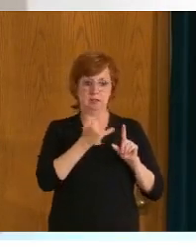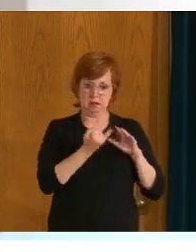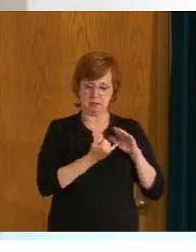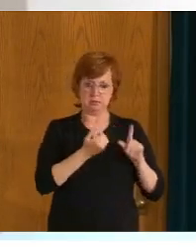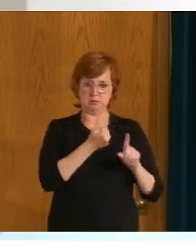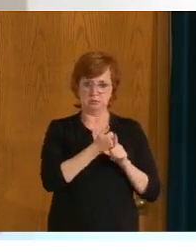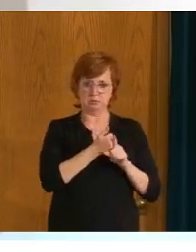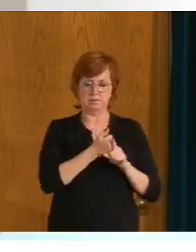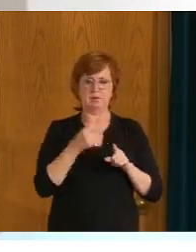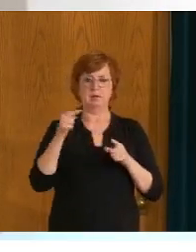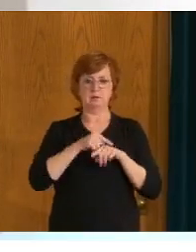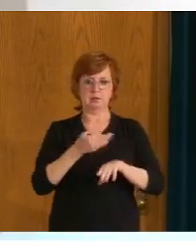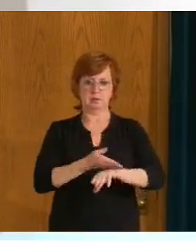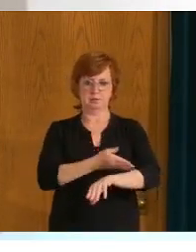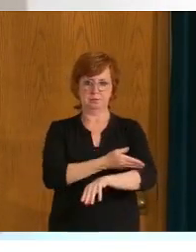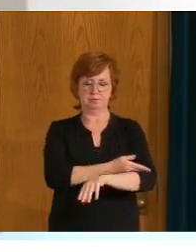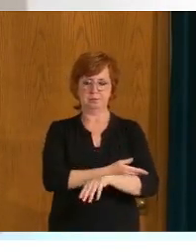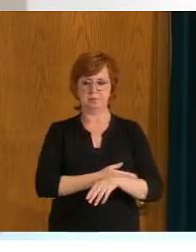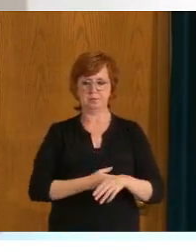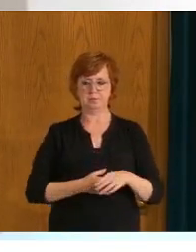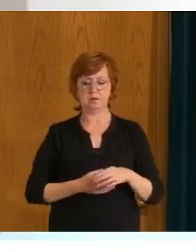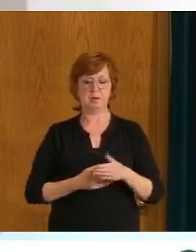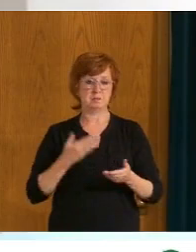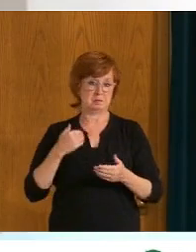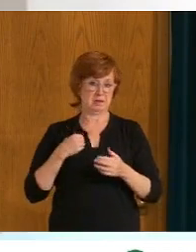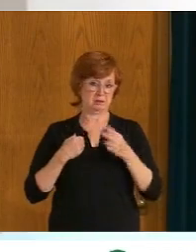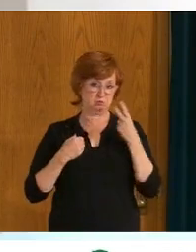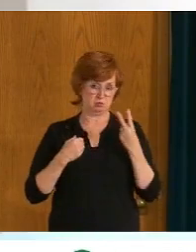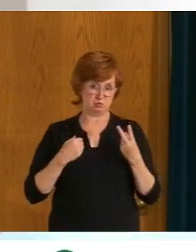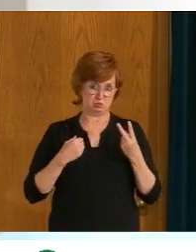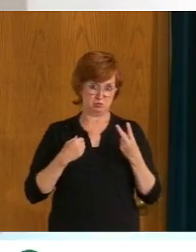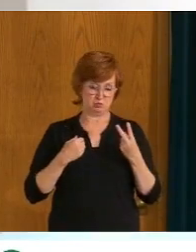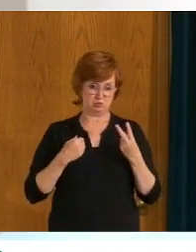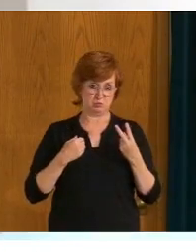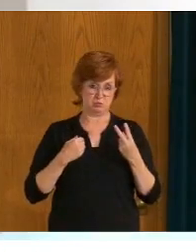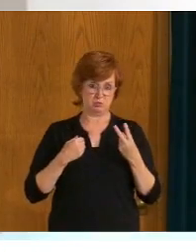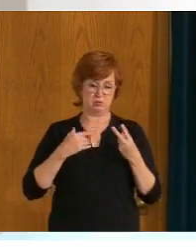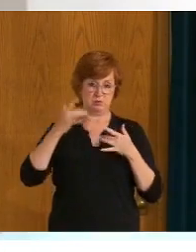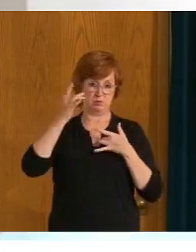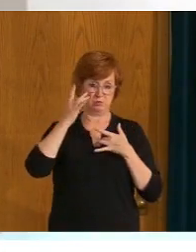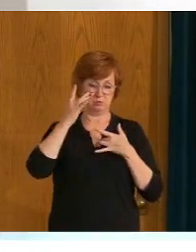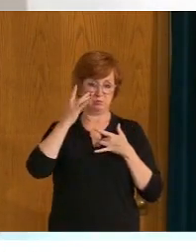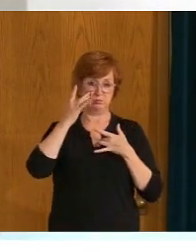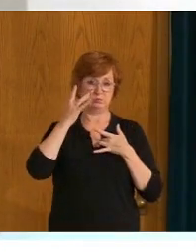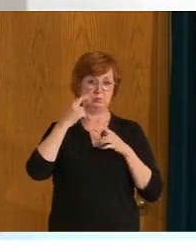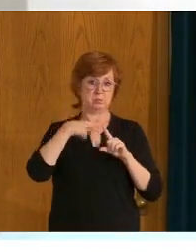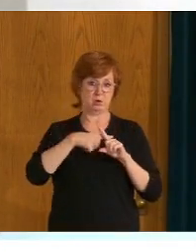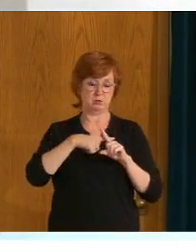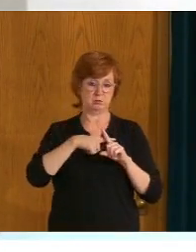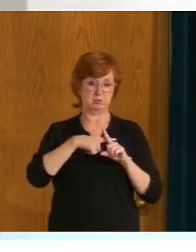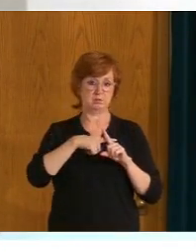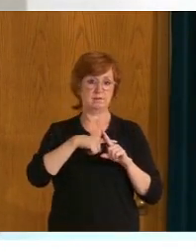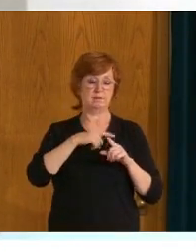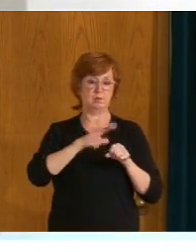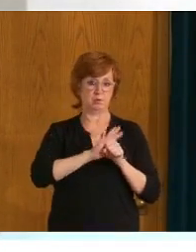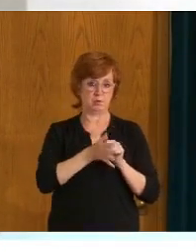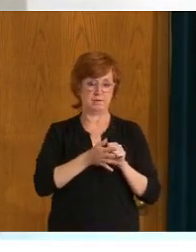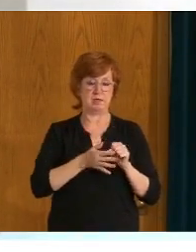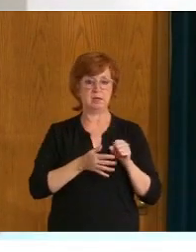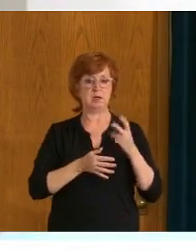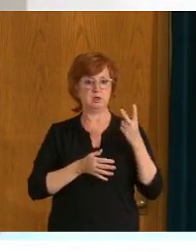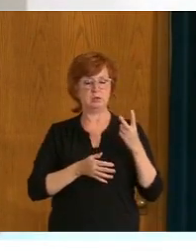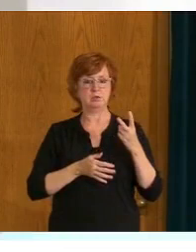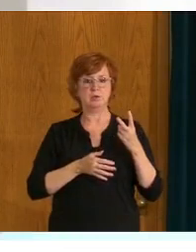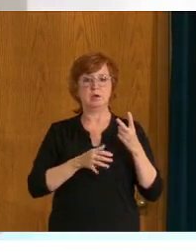better. If there's two or more cases that may only impact a wing of the long-term care facility and some restrictions may be placed for a